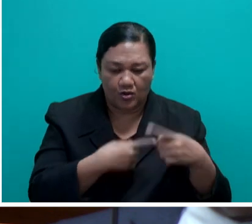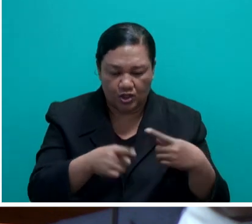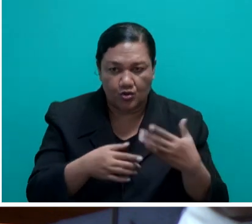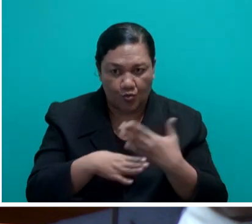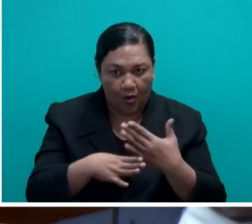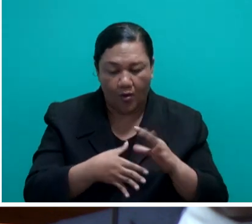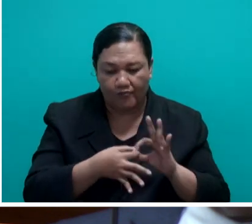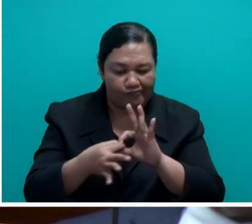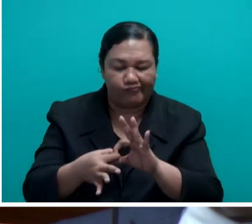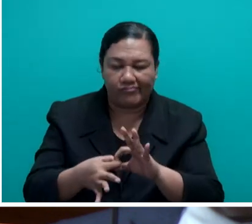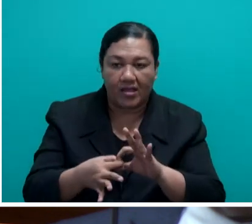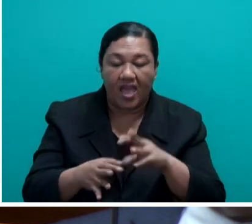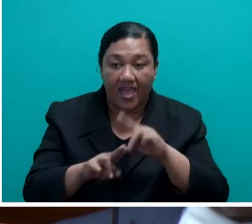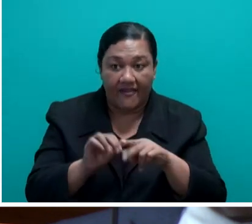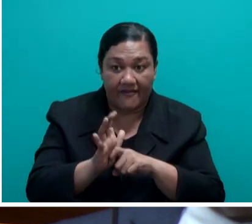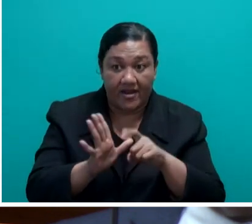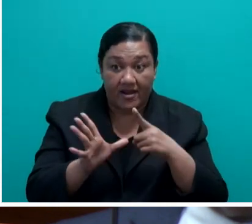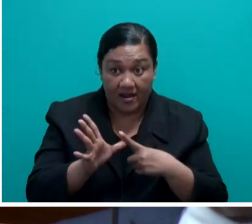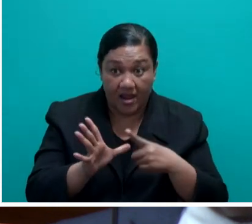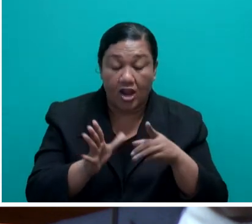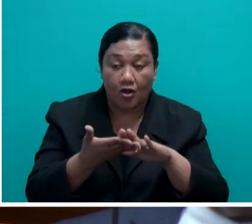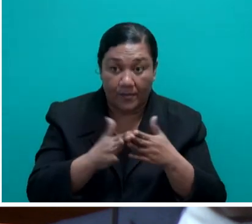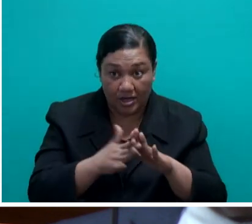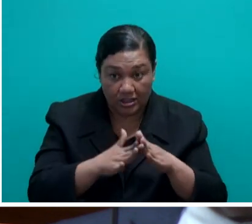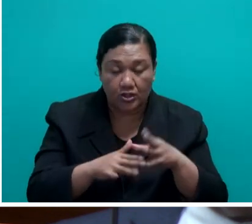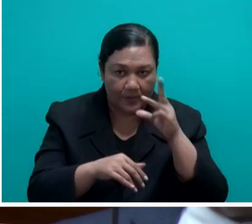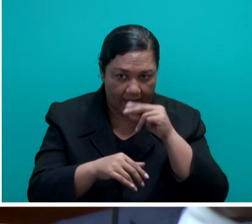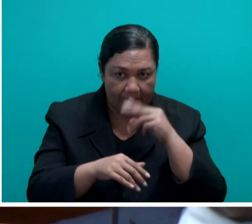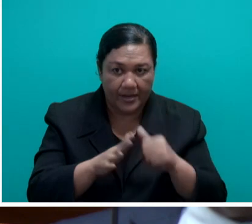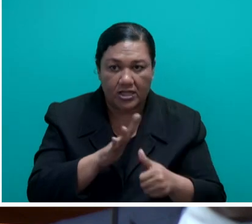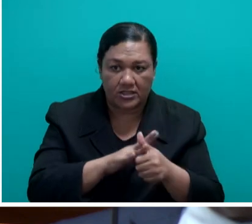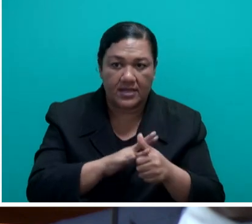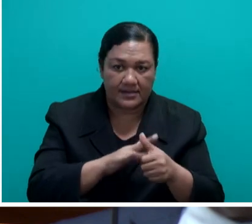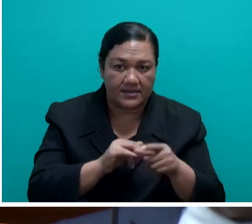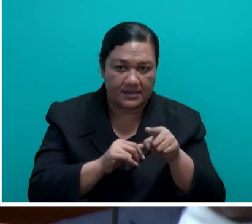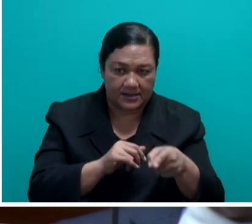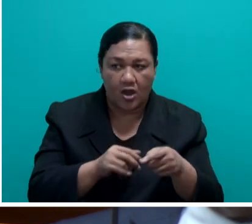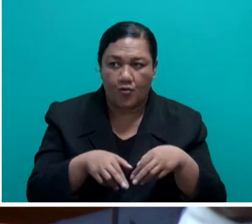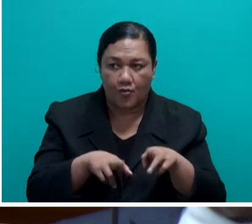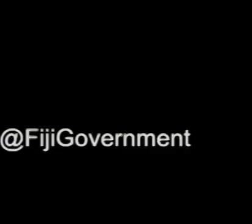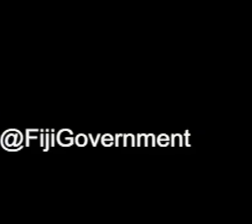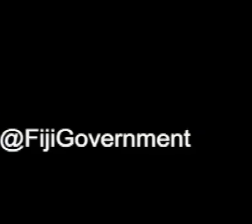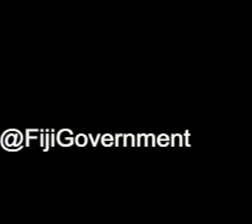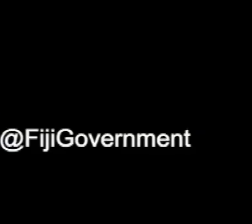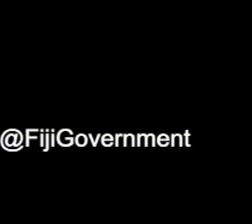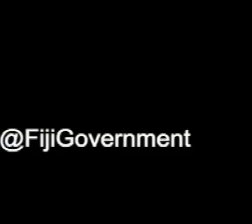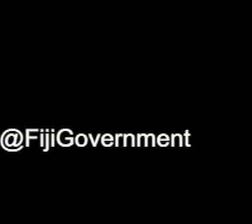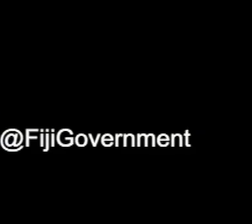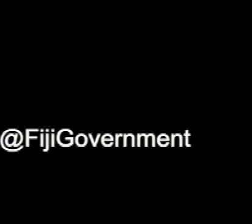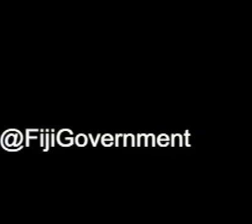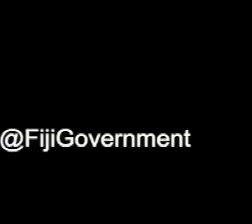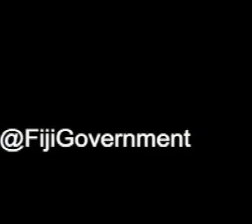through the Community Access Road program to enable better access to the community. Thank you, Madam Deputy Speaker. you.